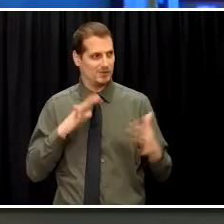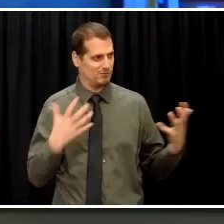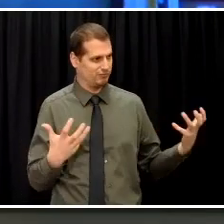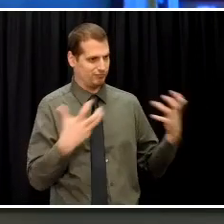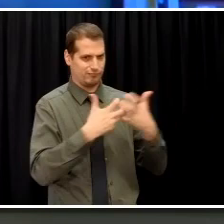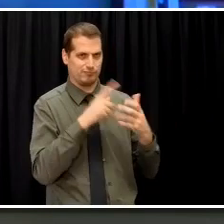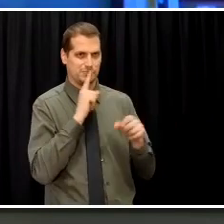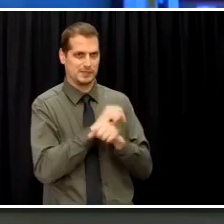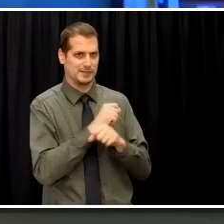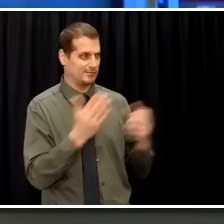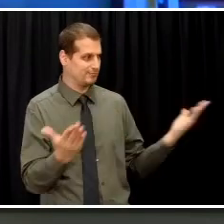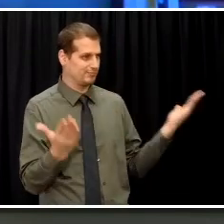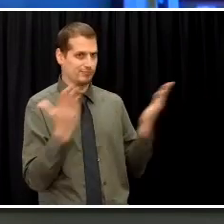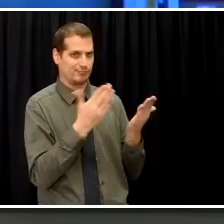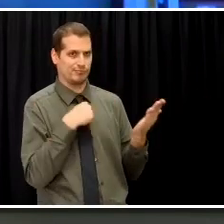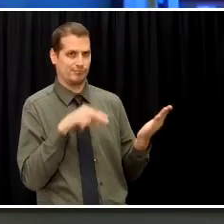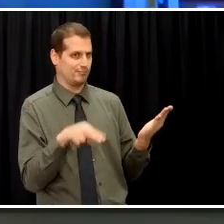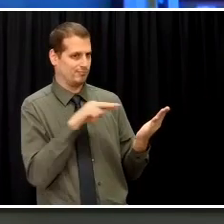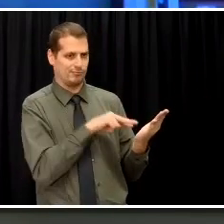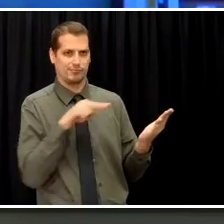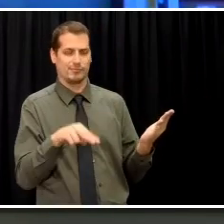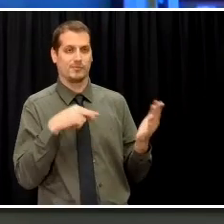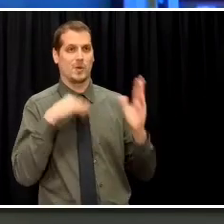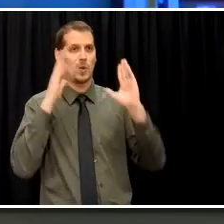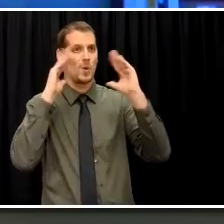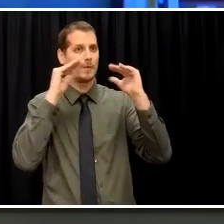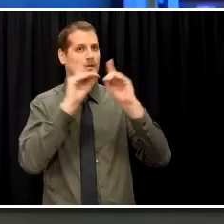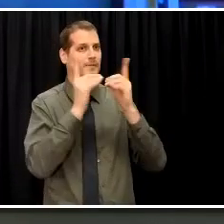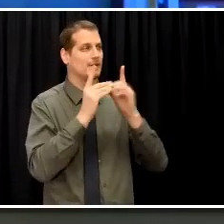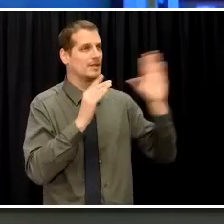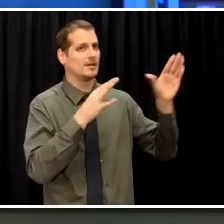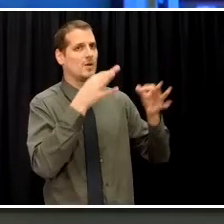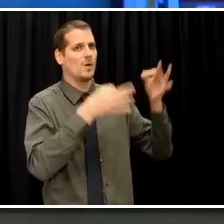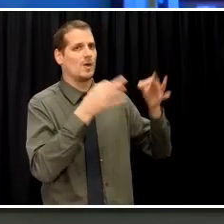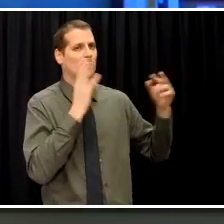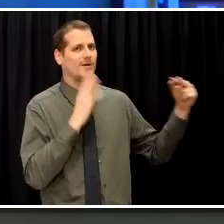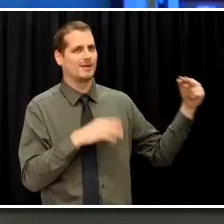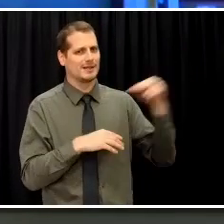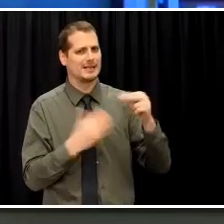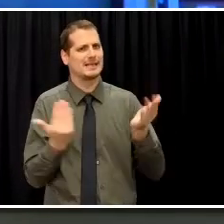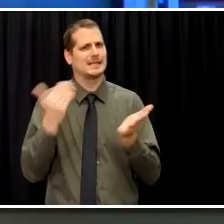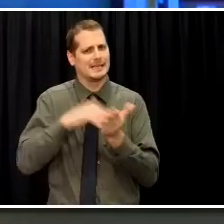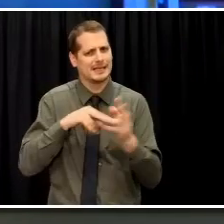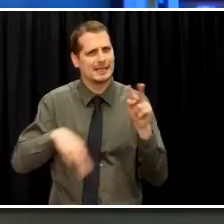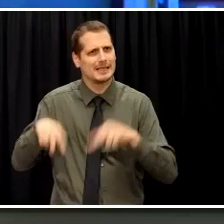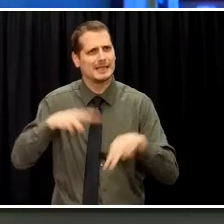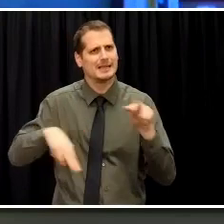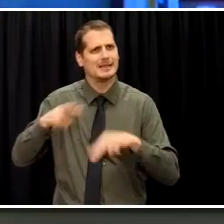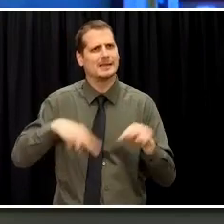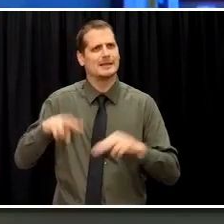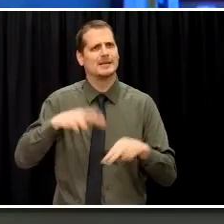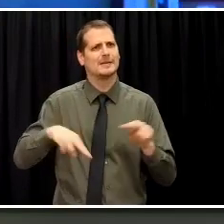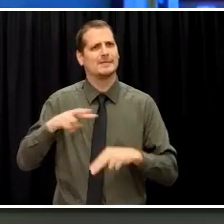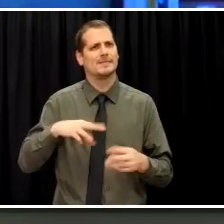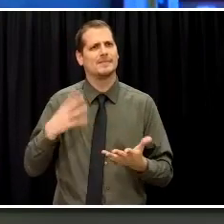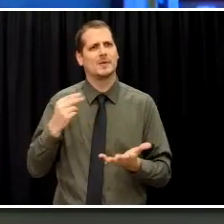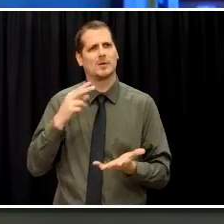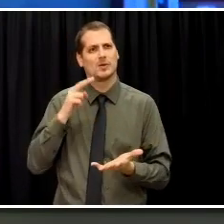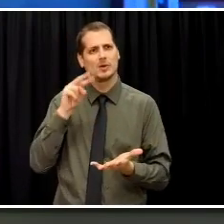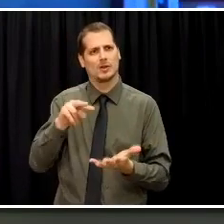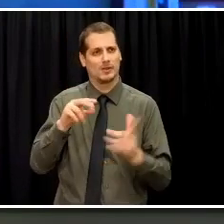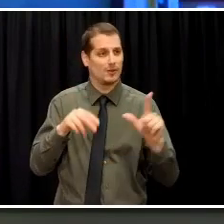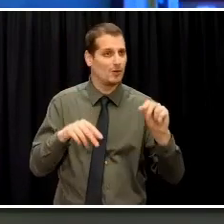district court gives as much attention to the ANCs as it does to some of the lower 48 tribes who brought this